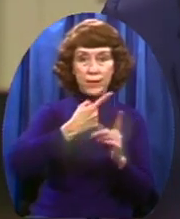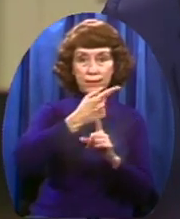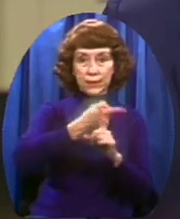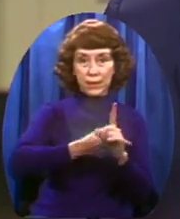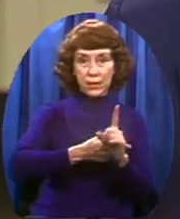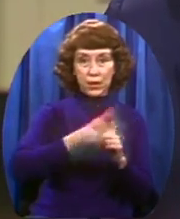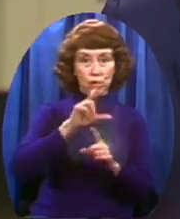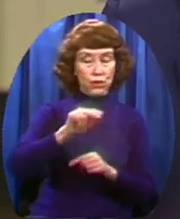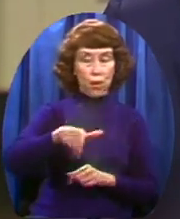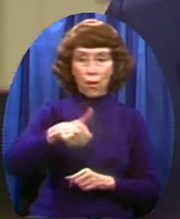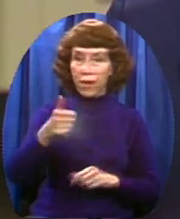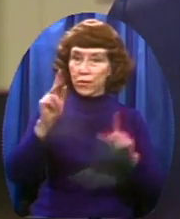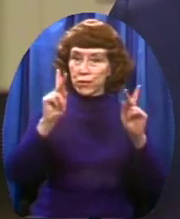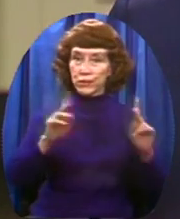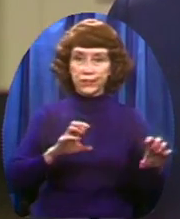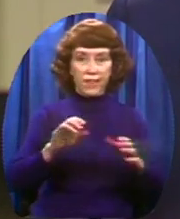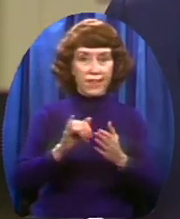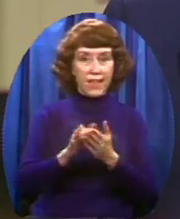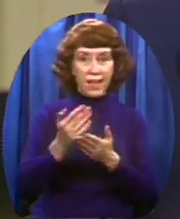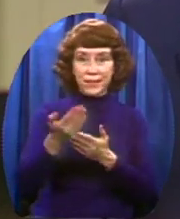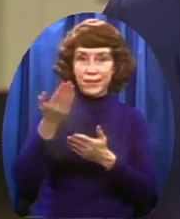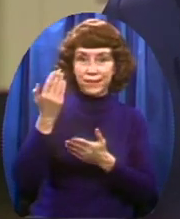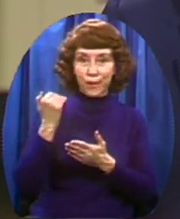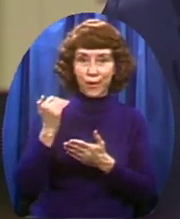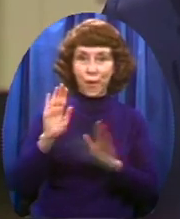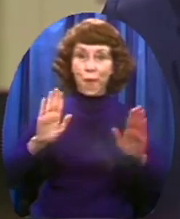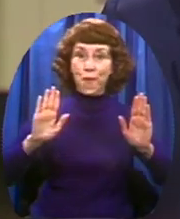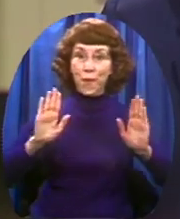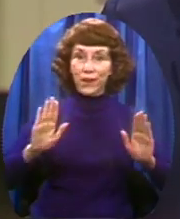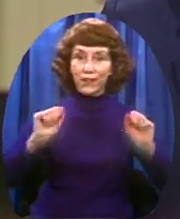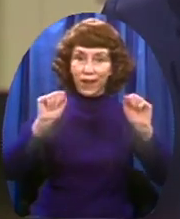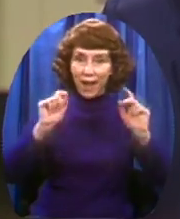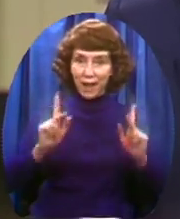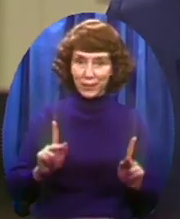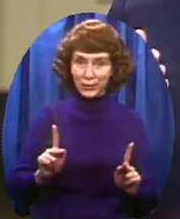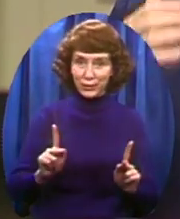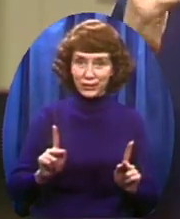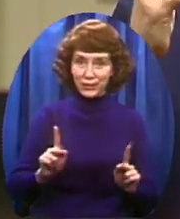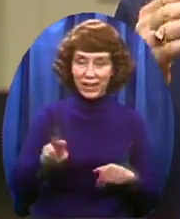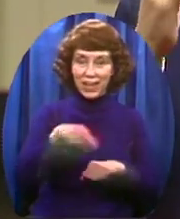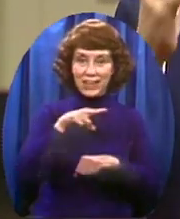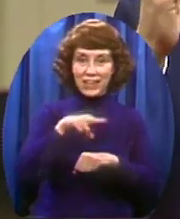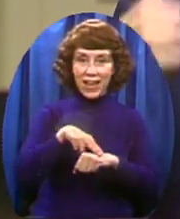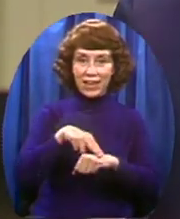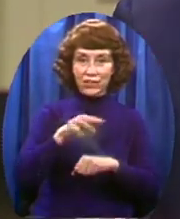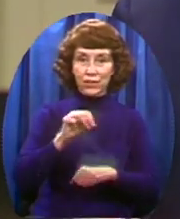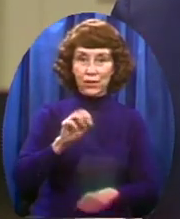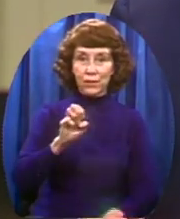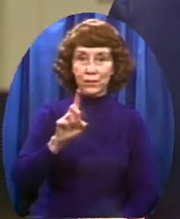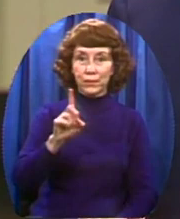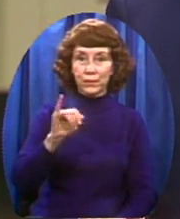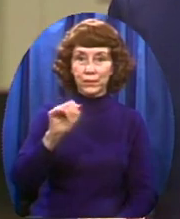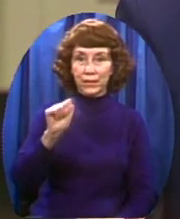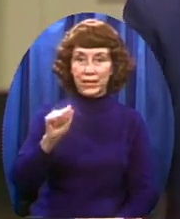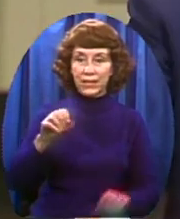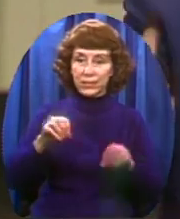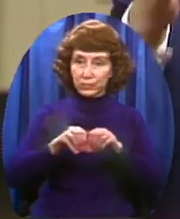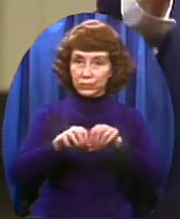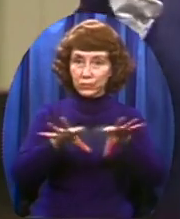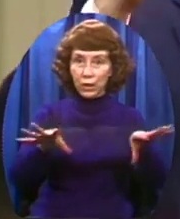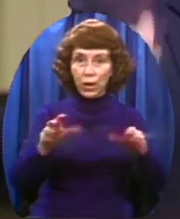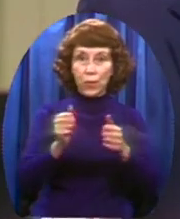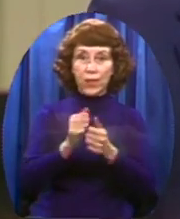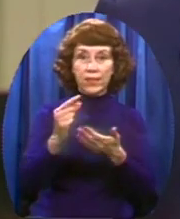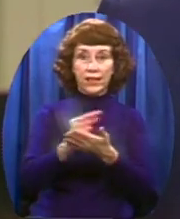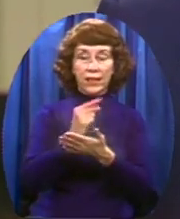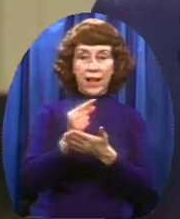ever done that before Nobody What a golden opportunity A national media blitz with the gospel of Jesus Christ How